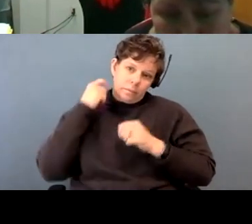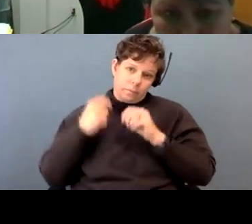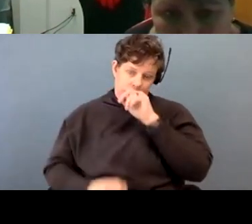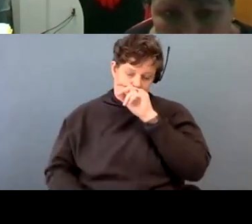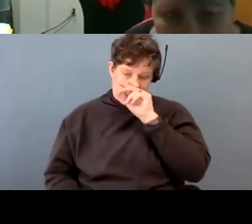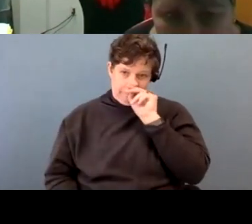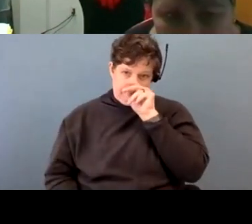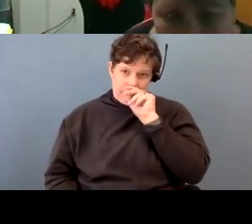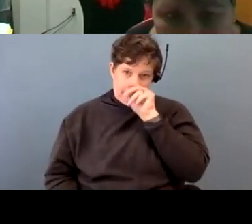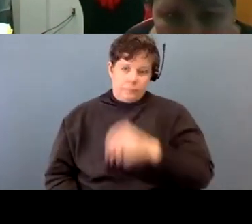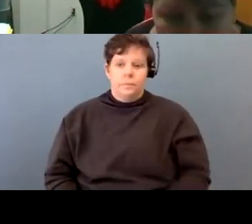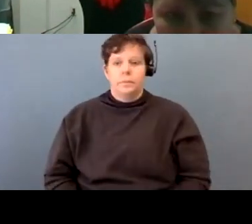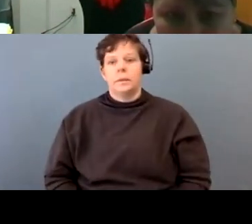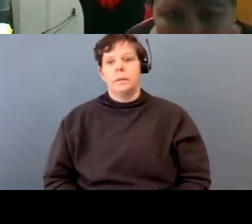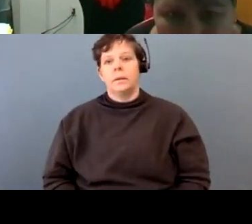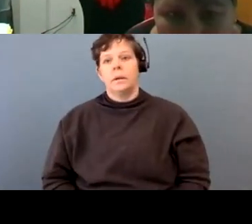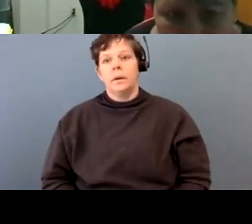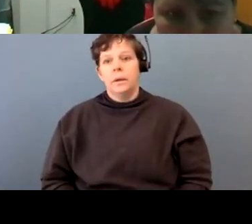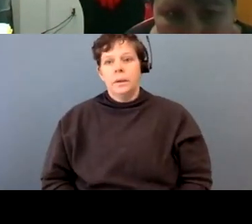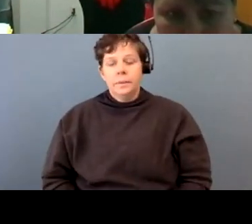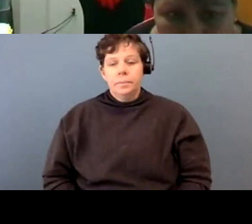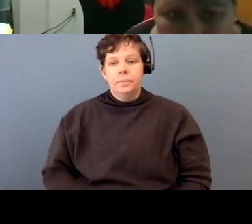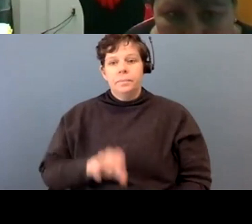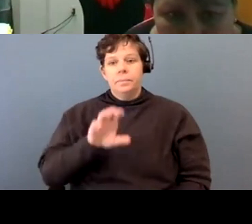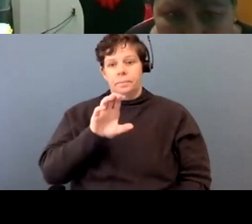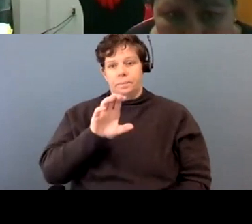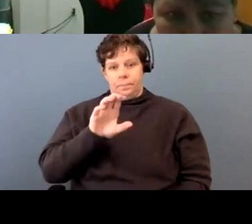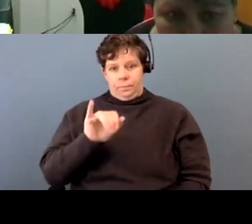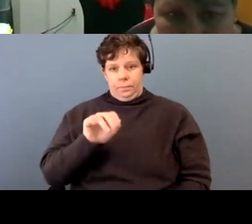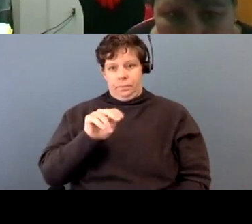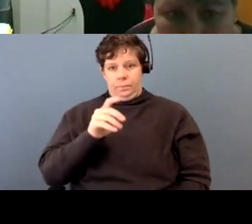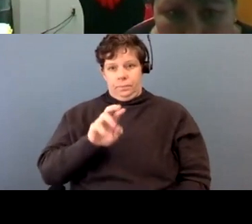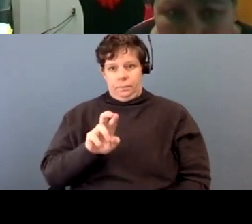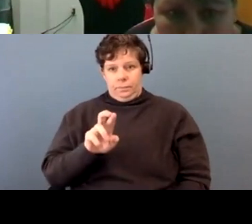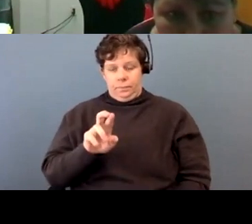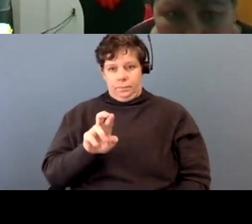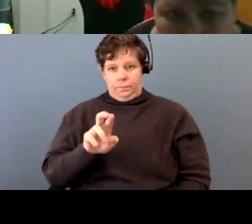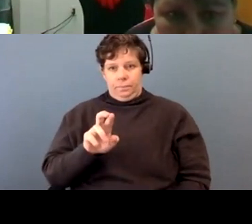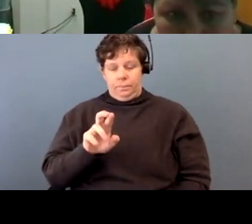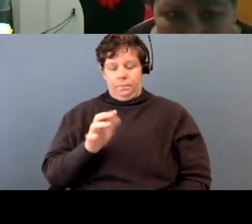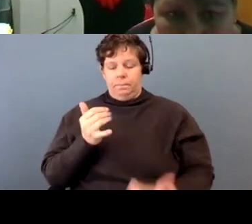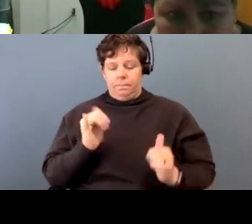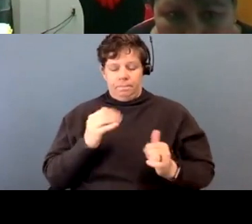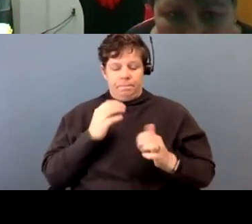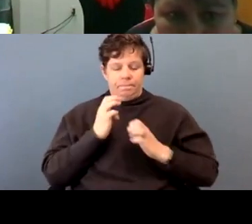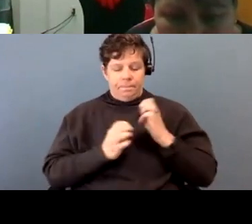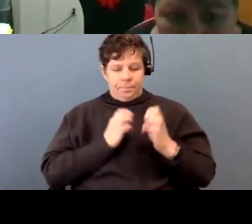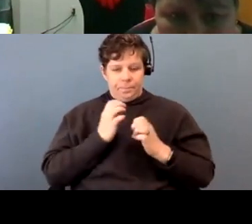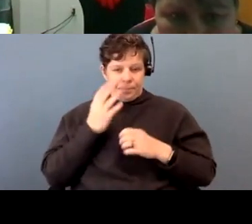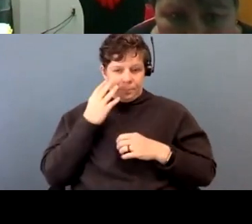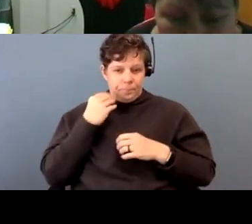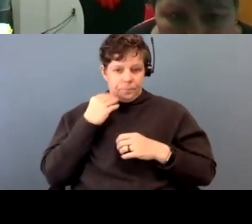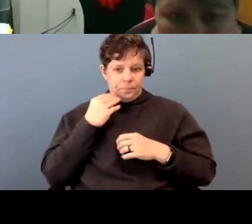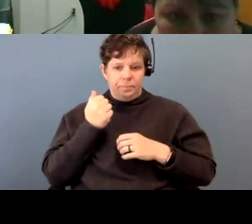Well, it's still very emotional for me since it's, has, he's been gone for about a year, 18 months